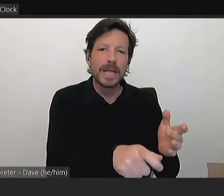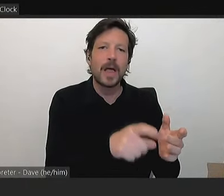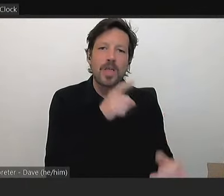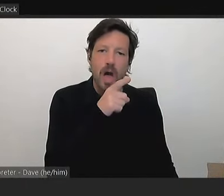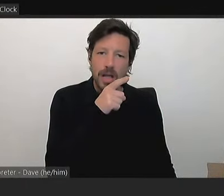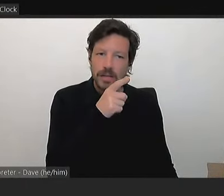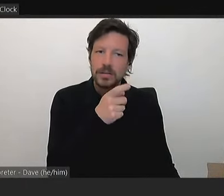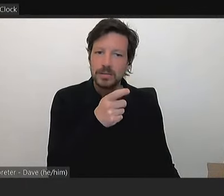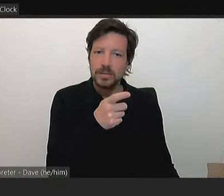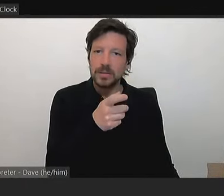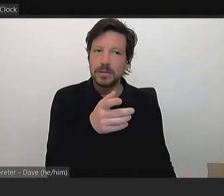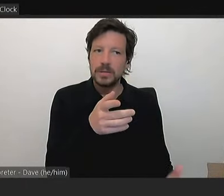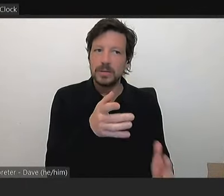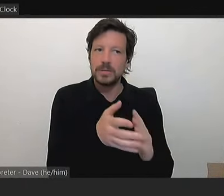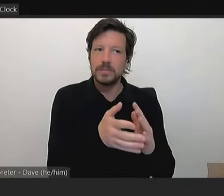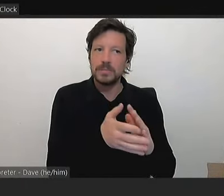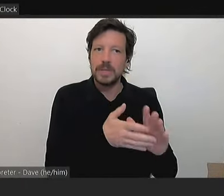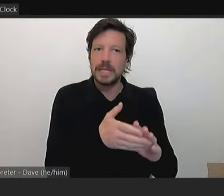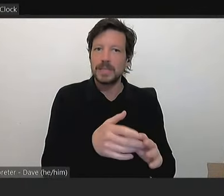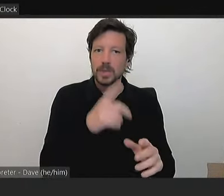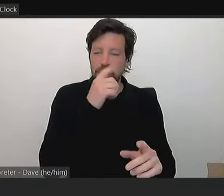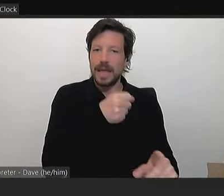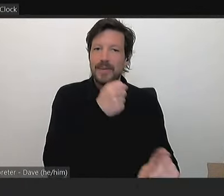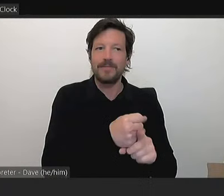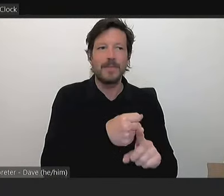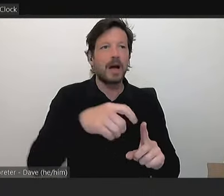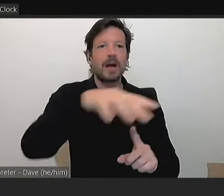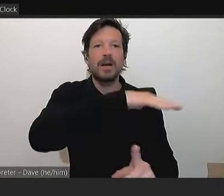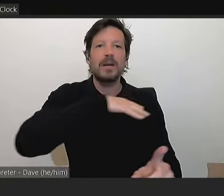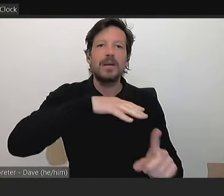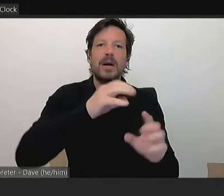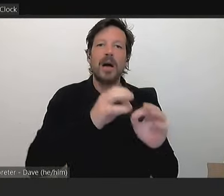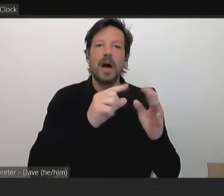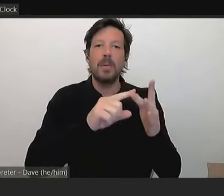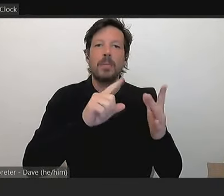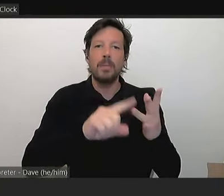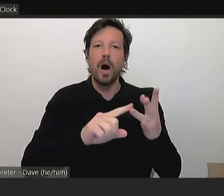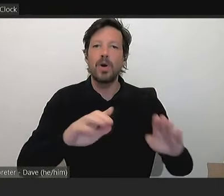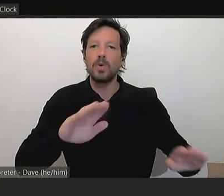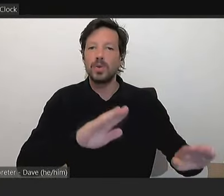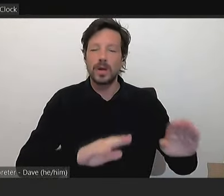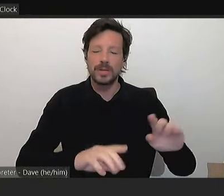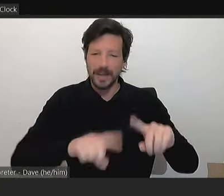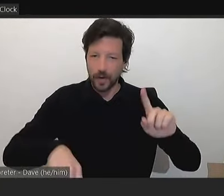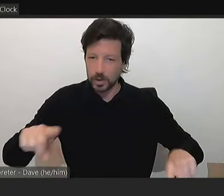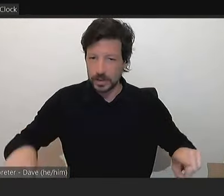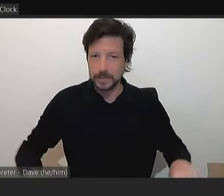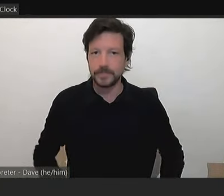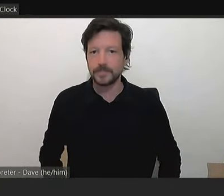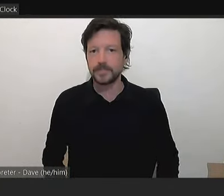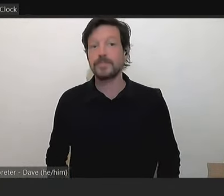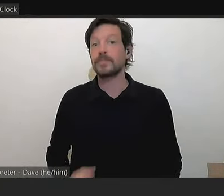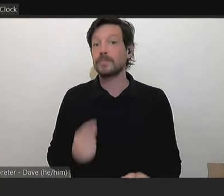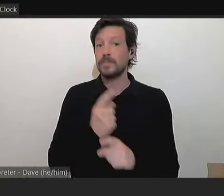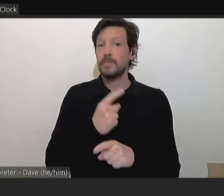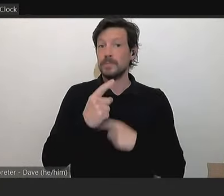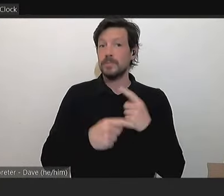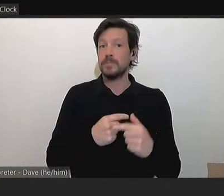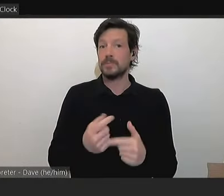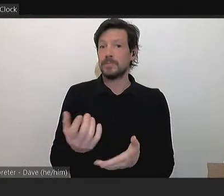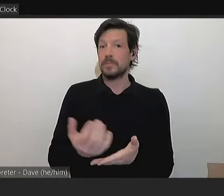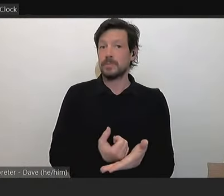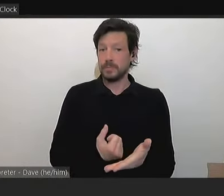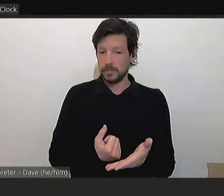could be risks to biodiversity by putting lighting on the Merry Creek. In terms of safety, I have been to